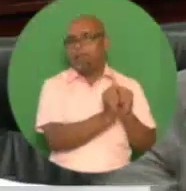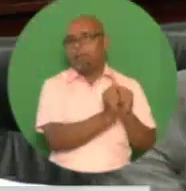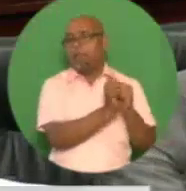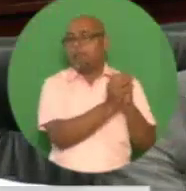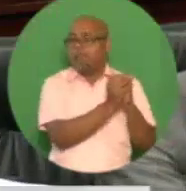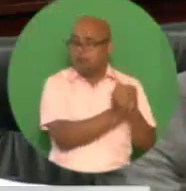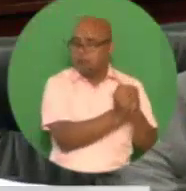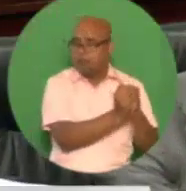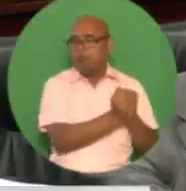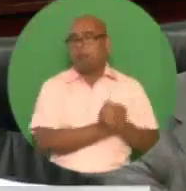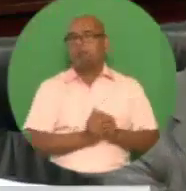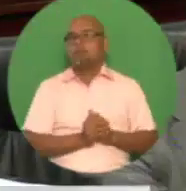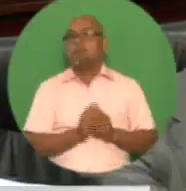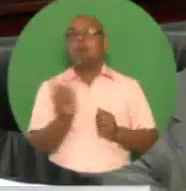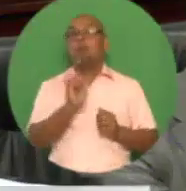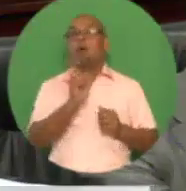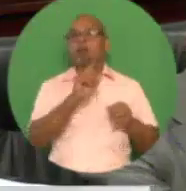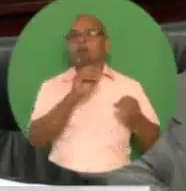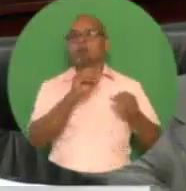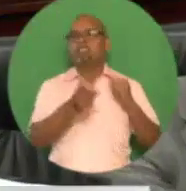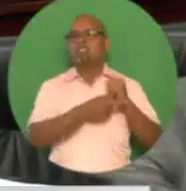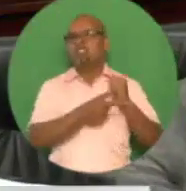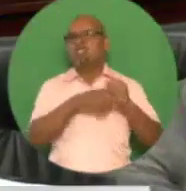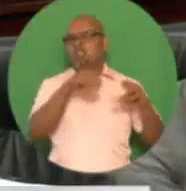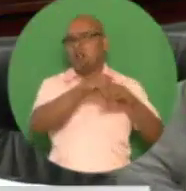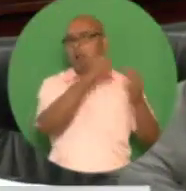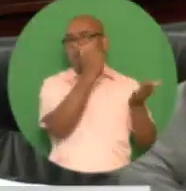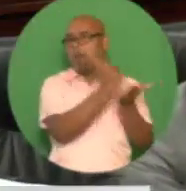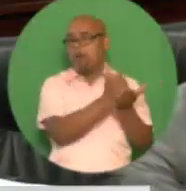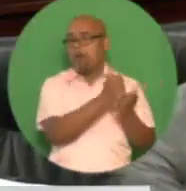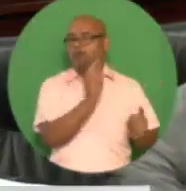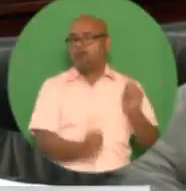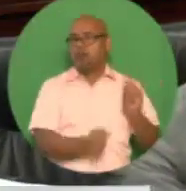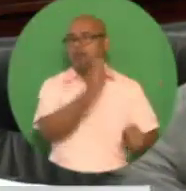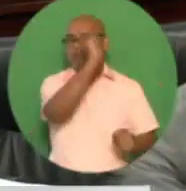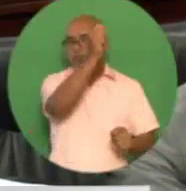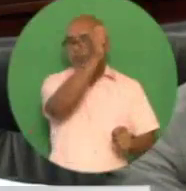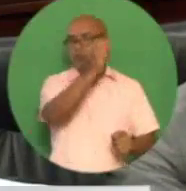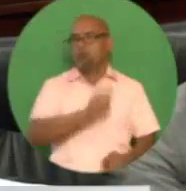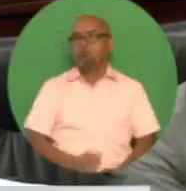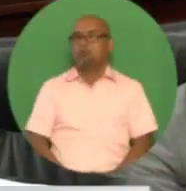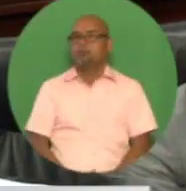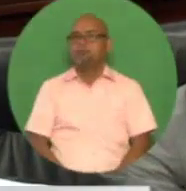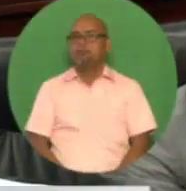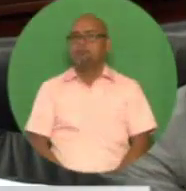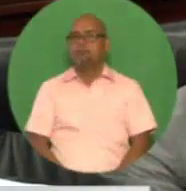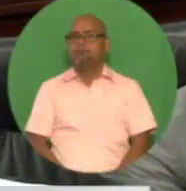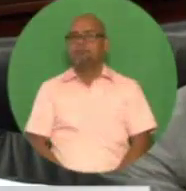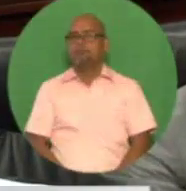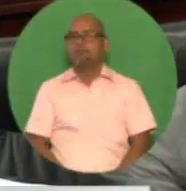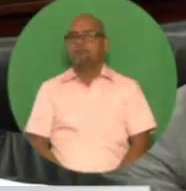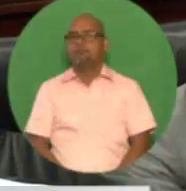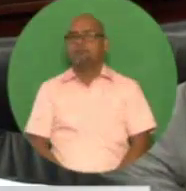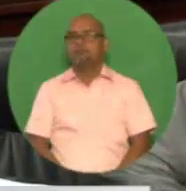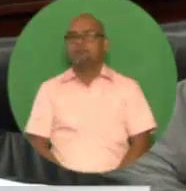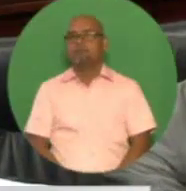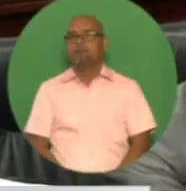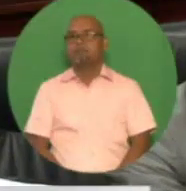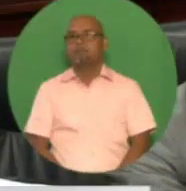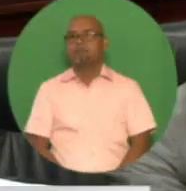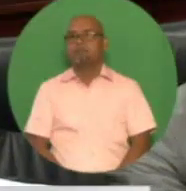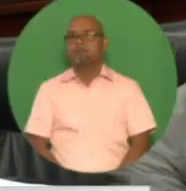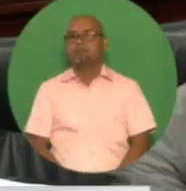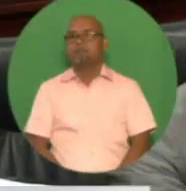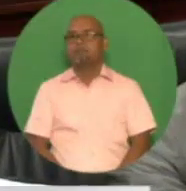institutions. Further, the decline in external reserves and inevitable outcome of our